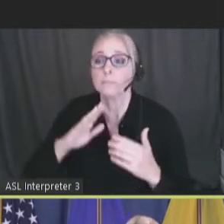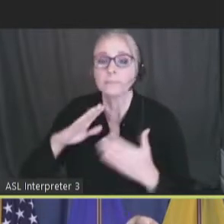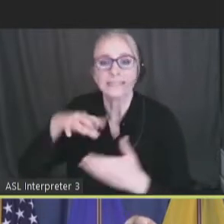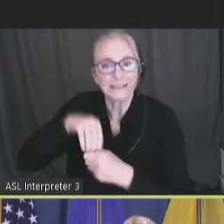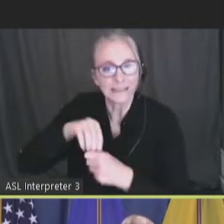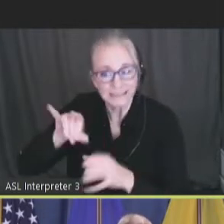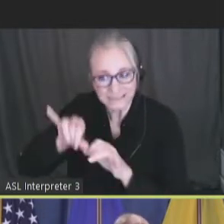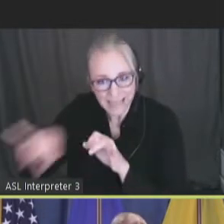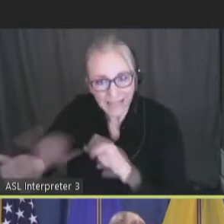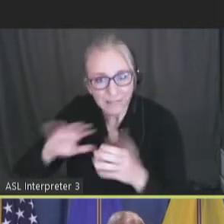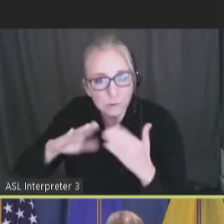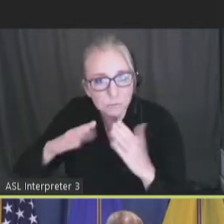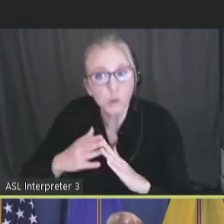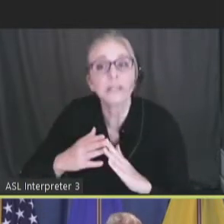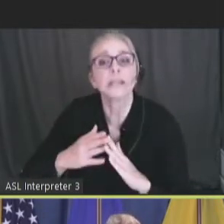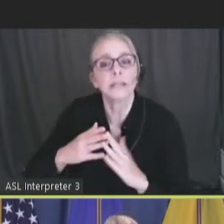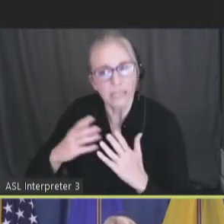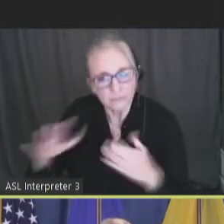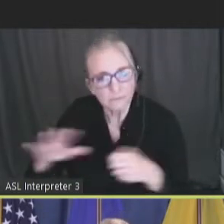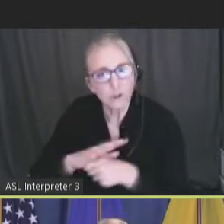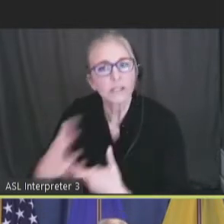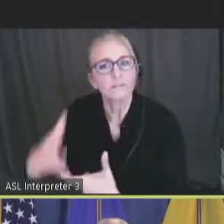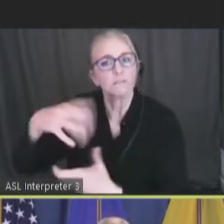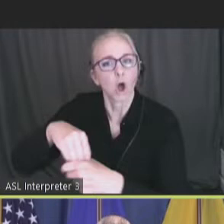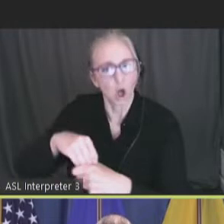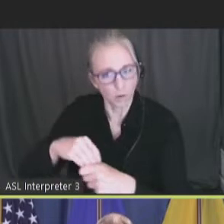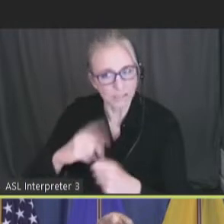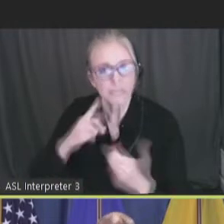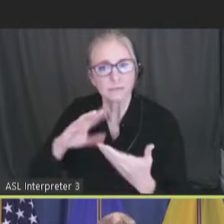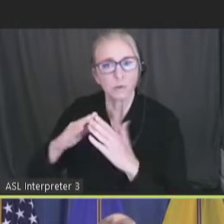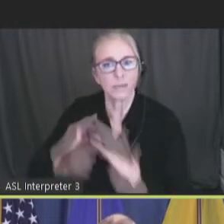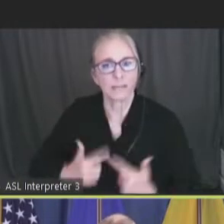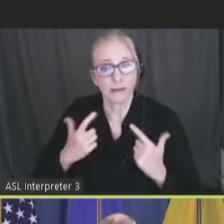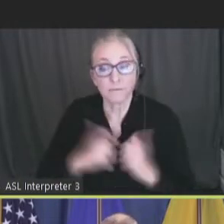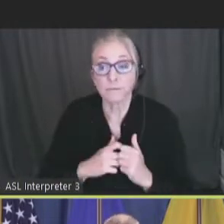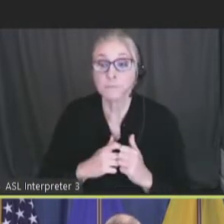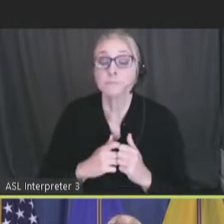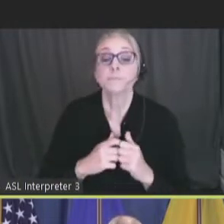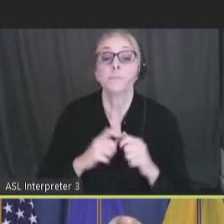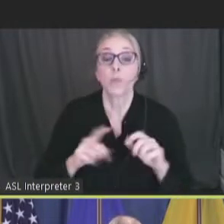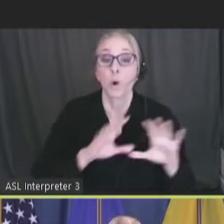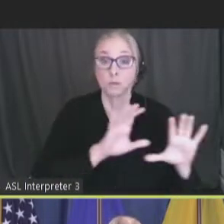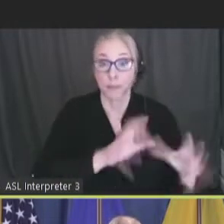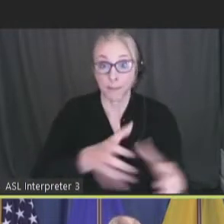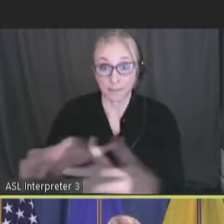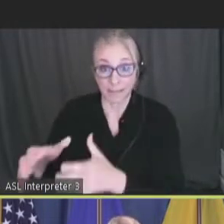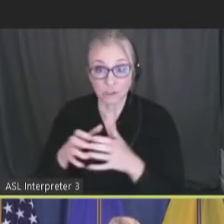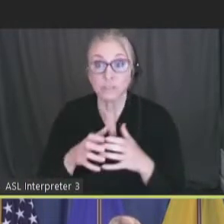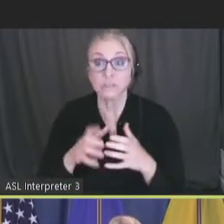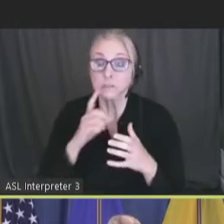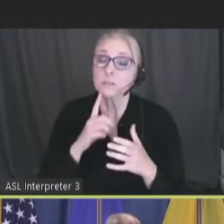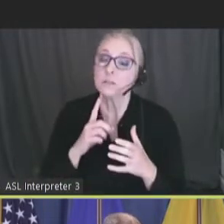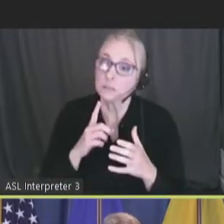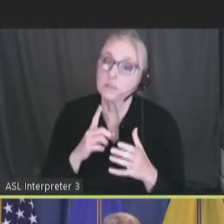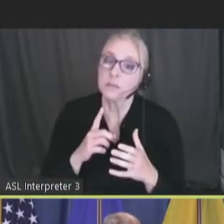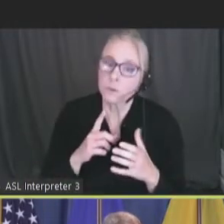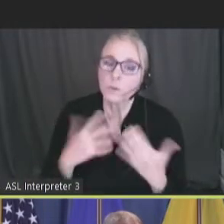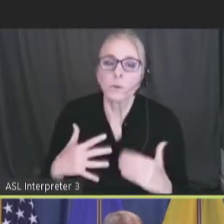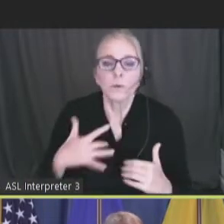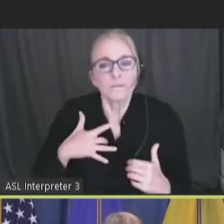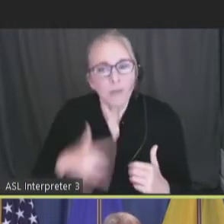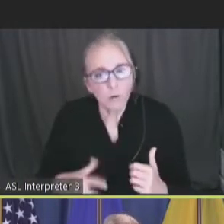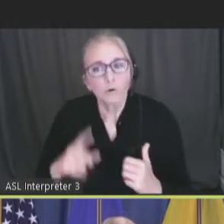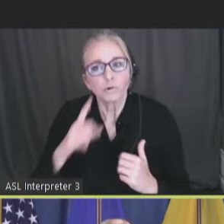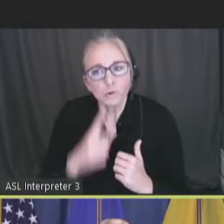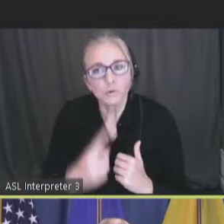and to fully participate in community life. Our populations are particularly vulnerable to